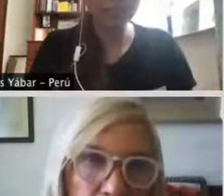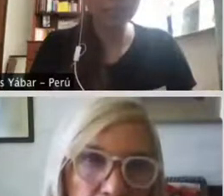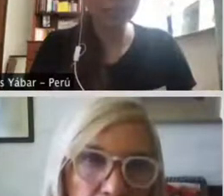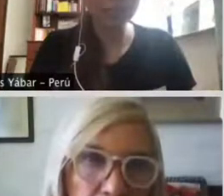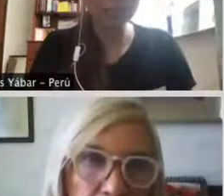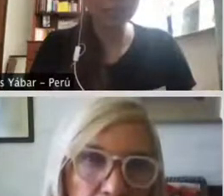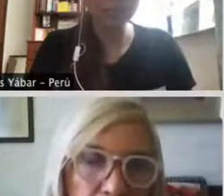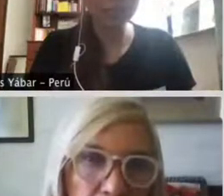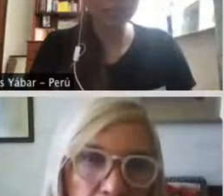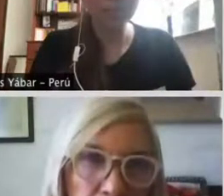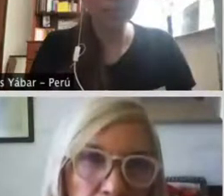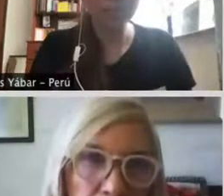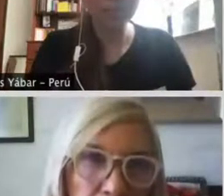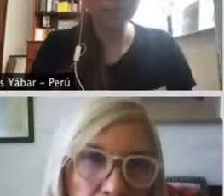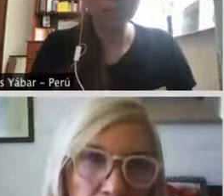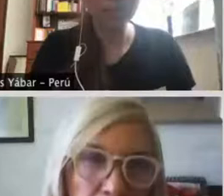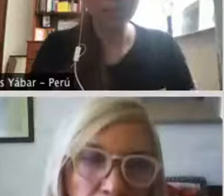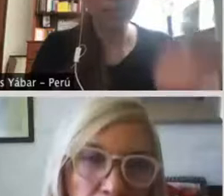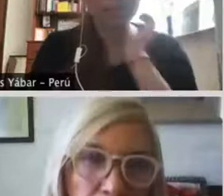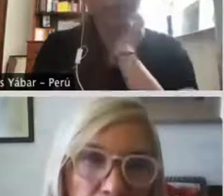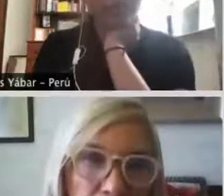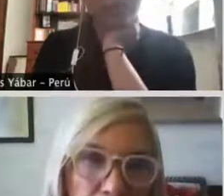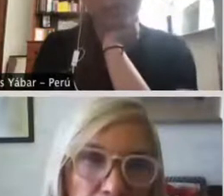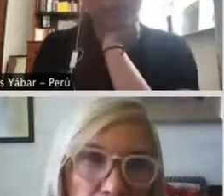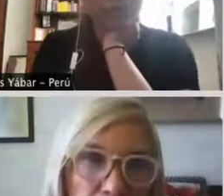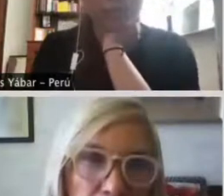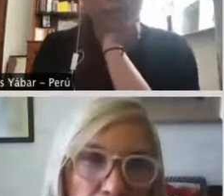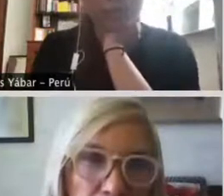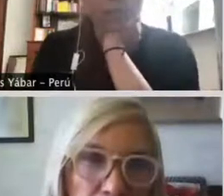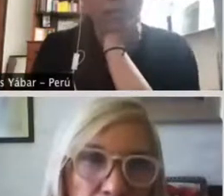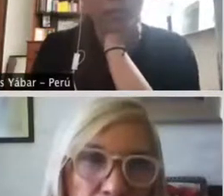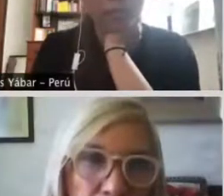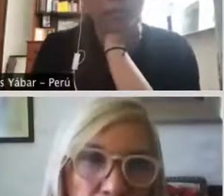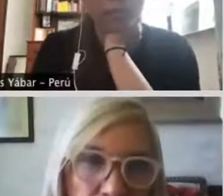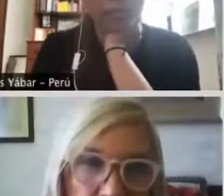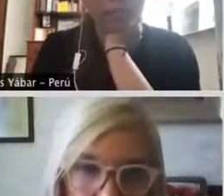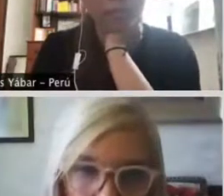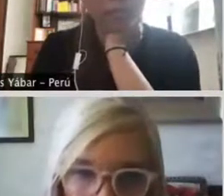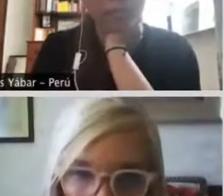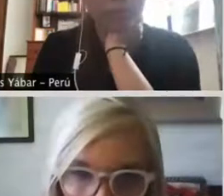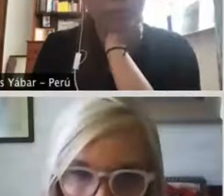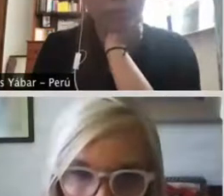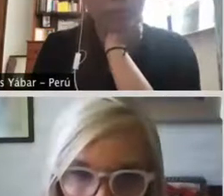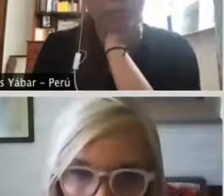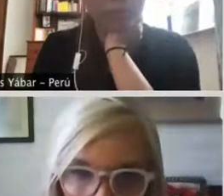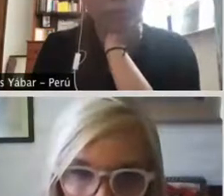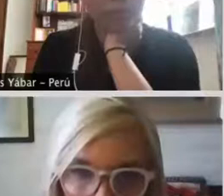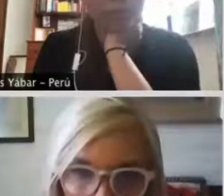who has one sentence to summarize our action